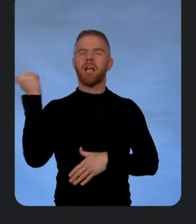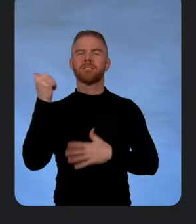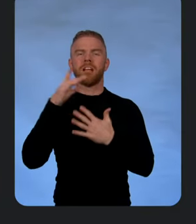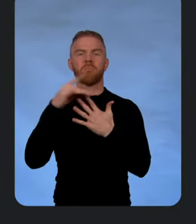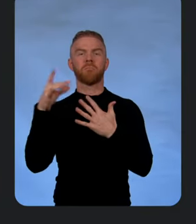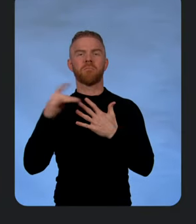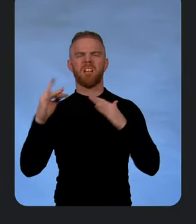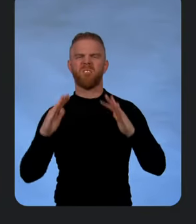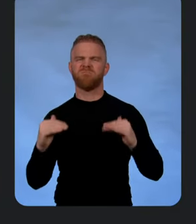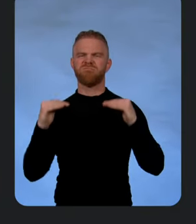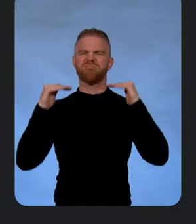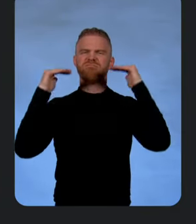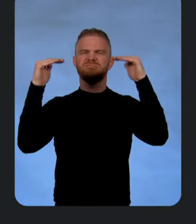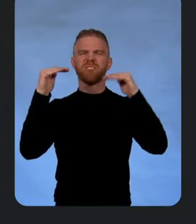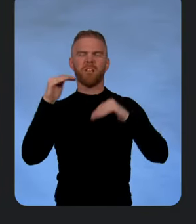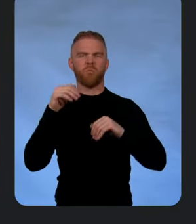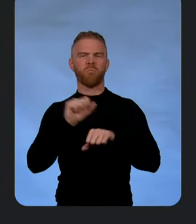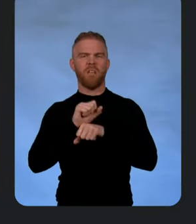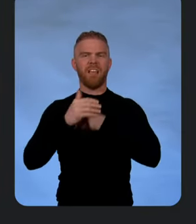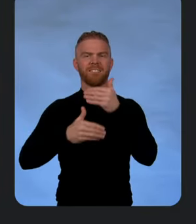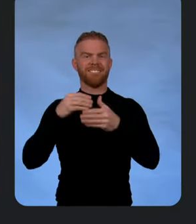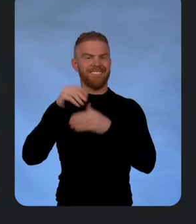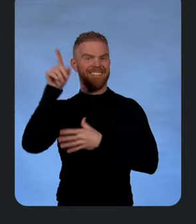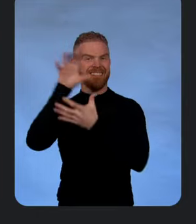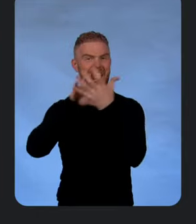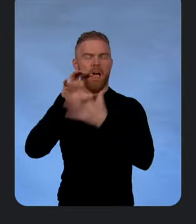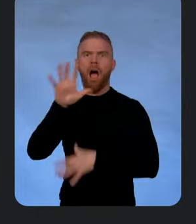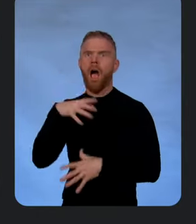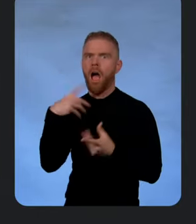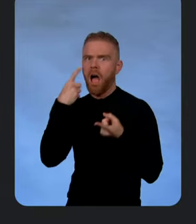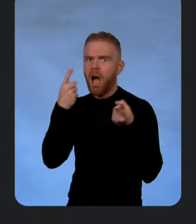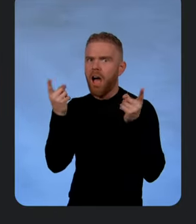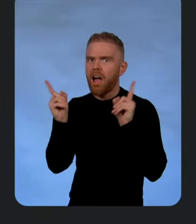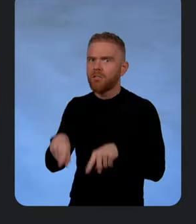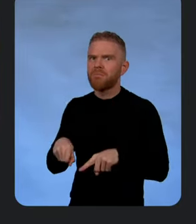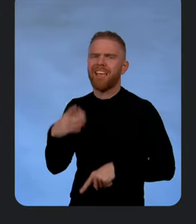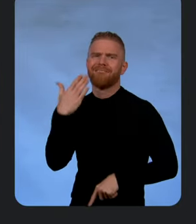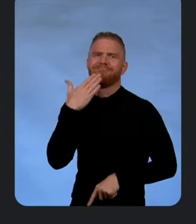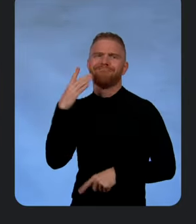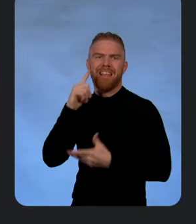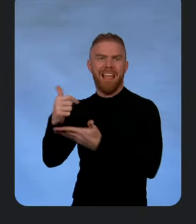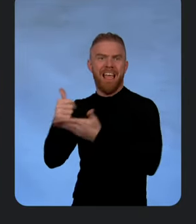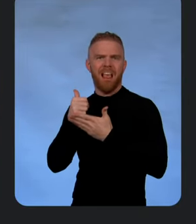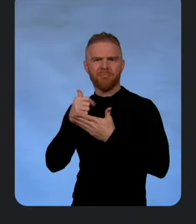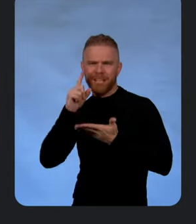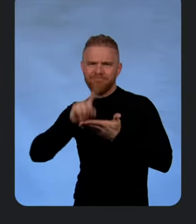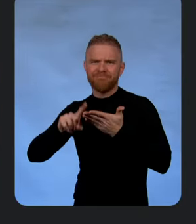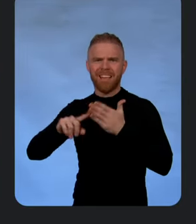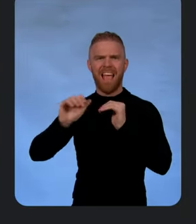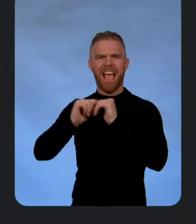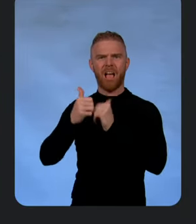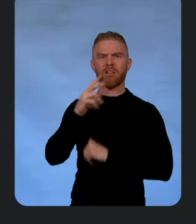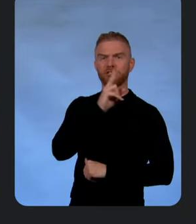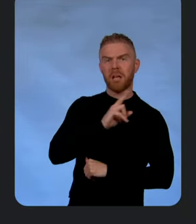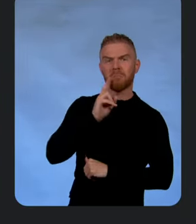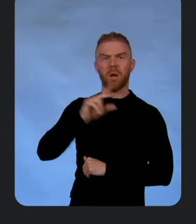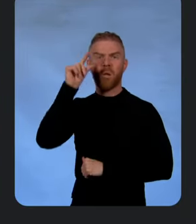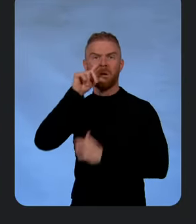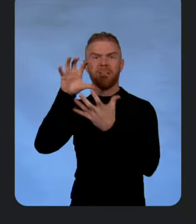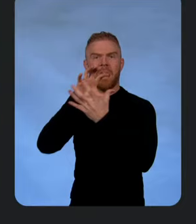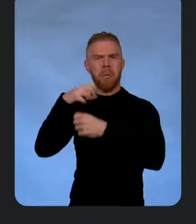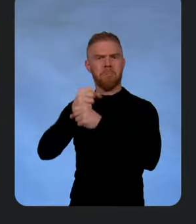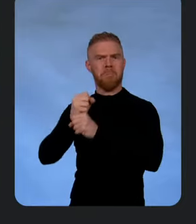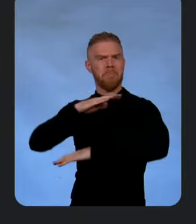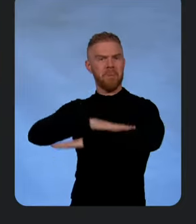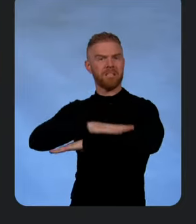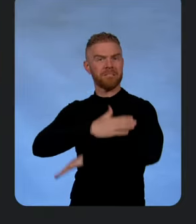productivity in the cloud. Yeah. Couldn't agree more. So, Jen, thank you so much for helping us explore how Gemini and Google Cloud make platforms better. Thank